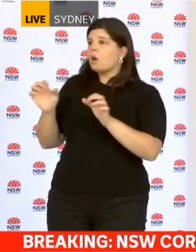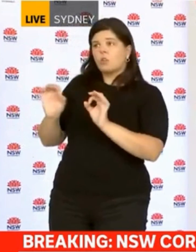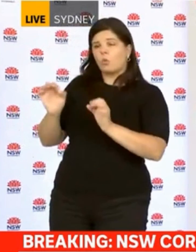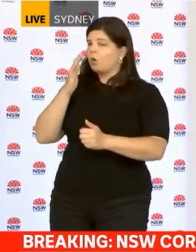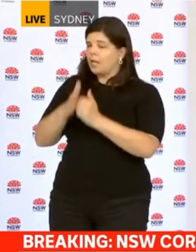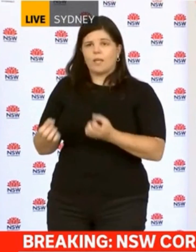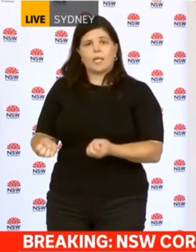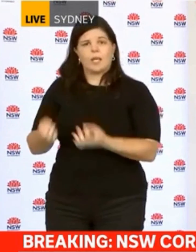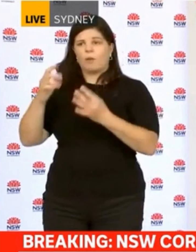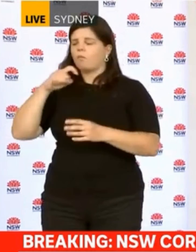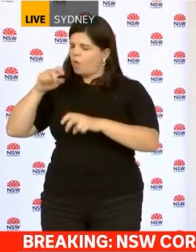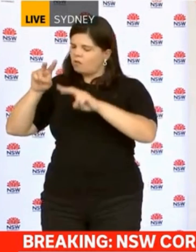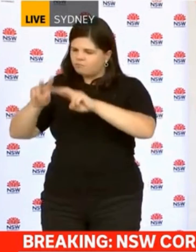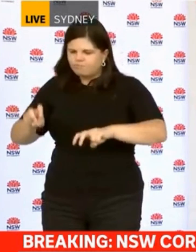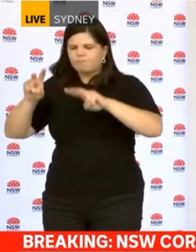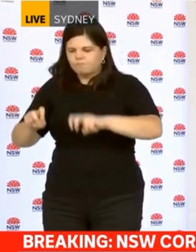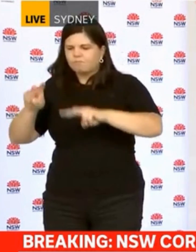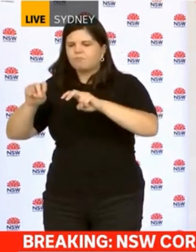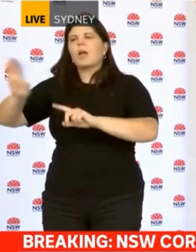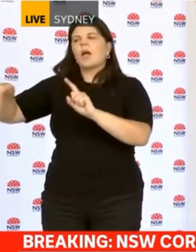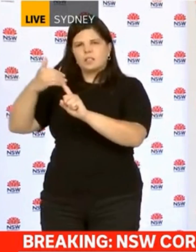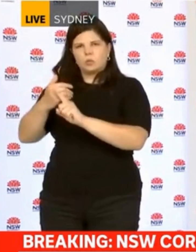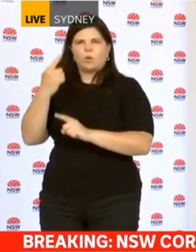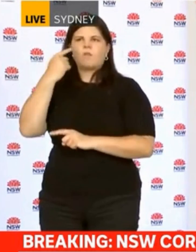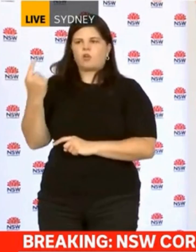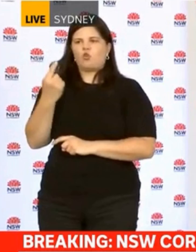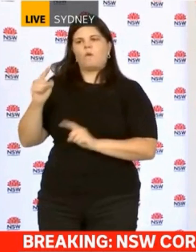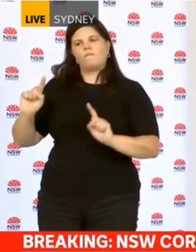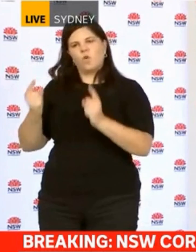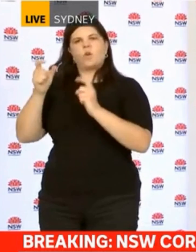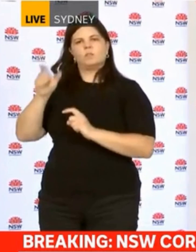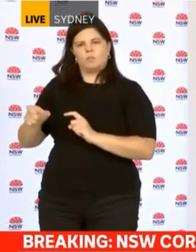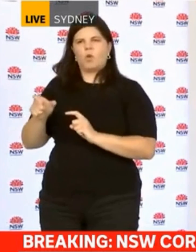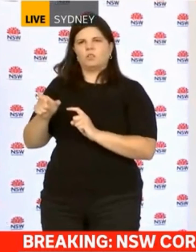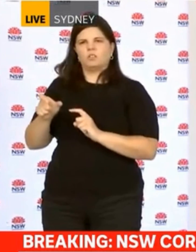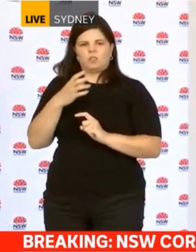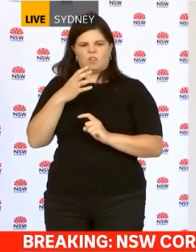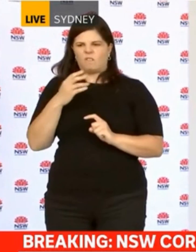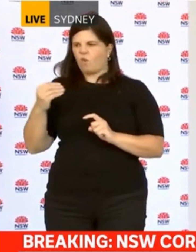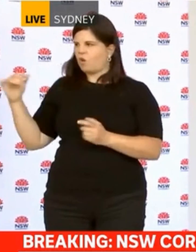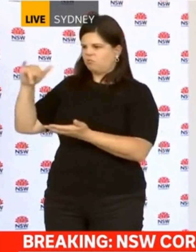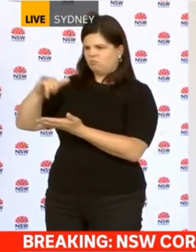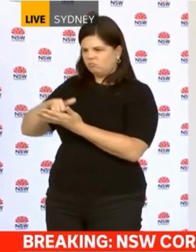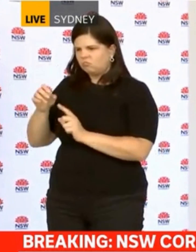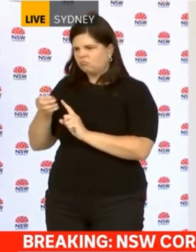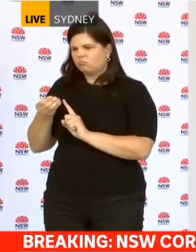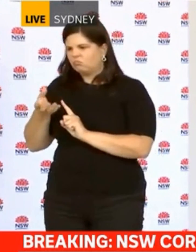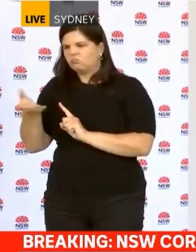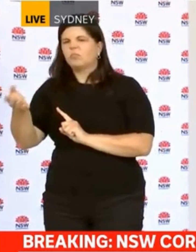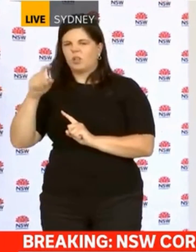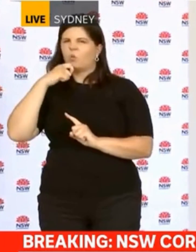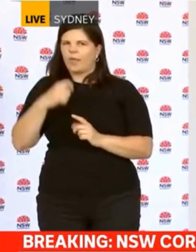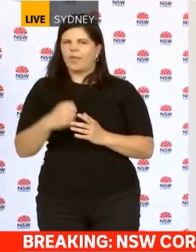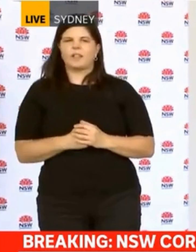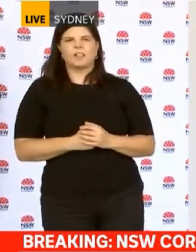sometimes weeks, but we always get to the bottom of what we think happened. And I'm confident we'll get there. But we also have to give our